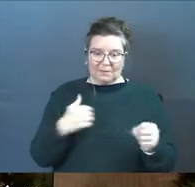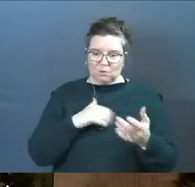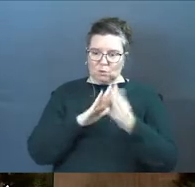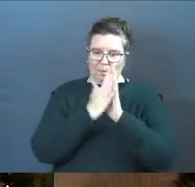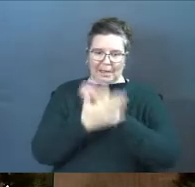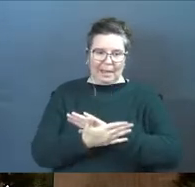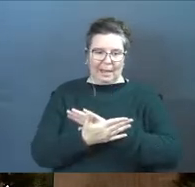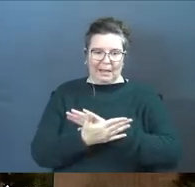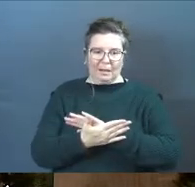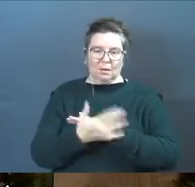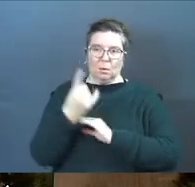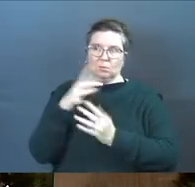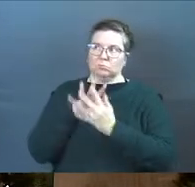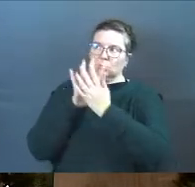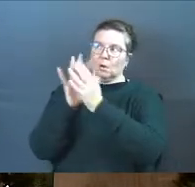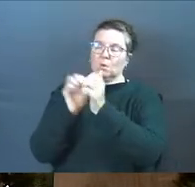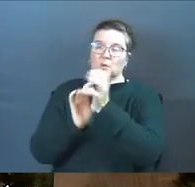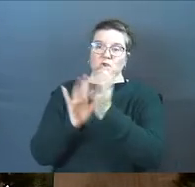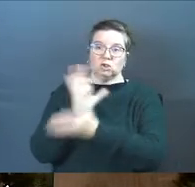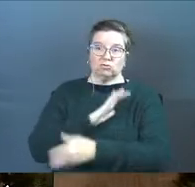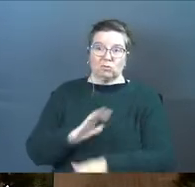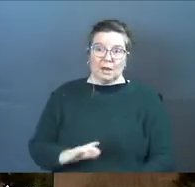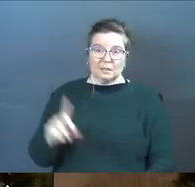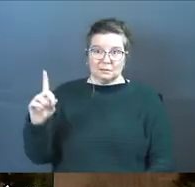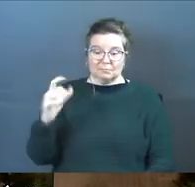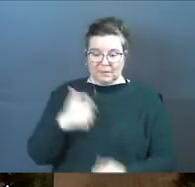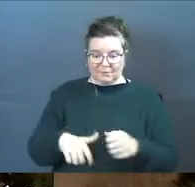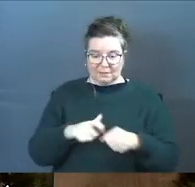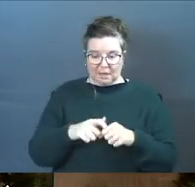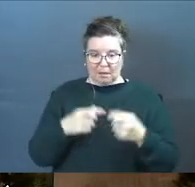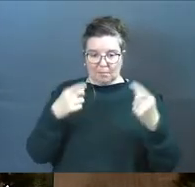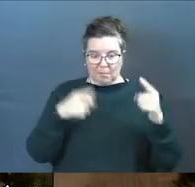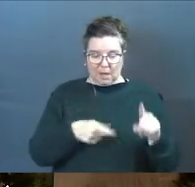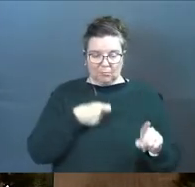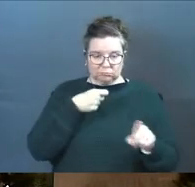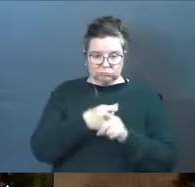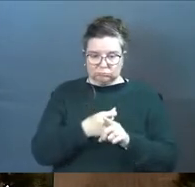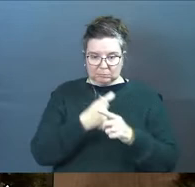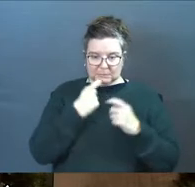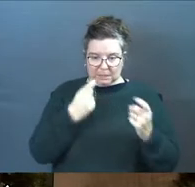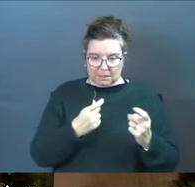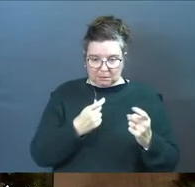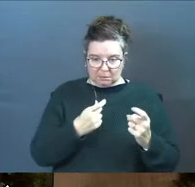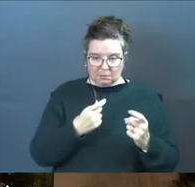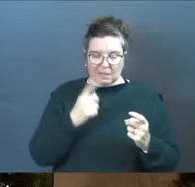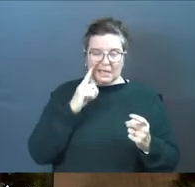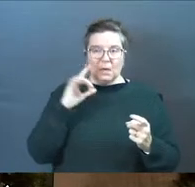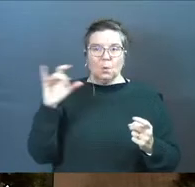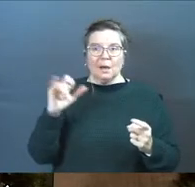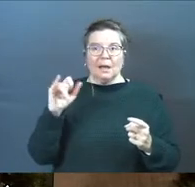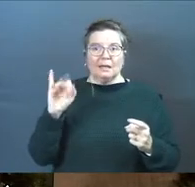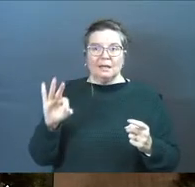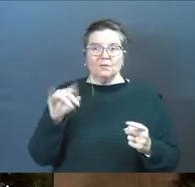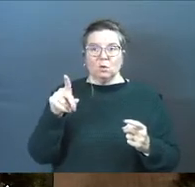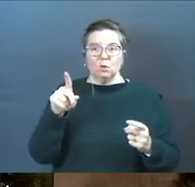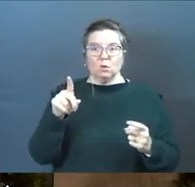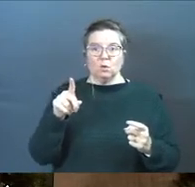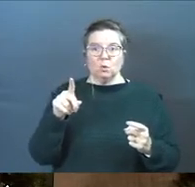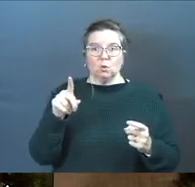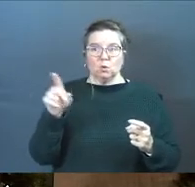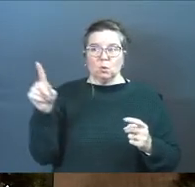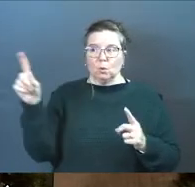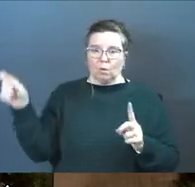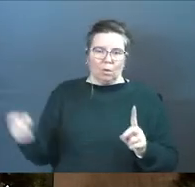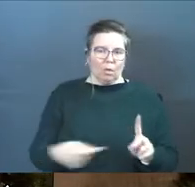and you became one with Jesus Christ, every time you sinned from that point forward, it was as if you yo